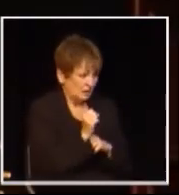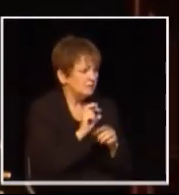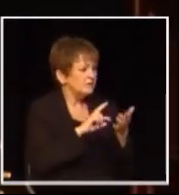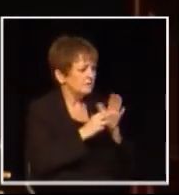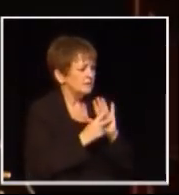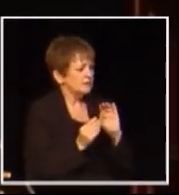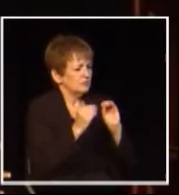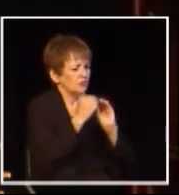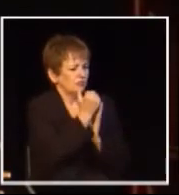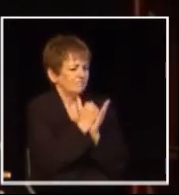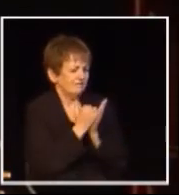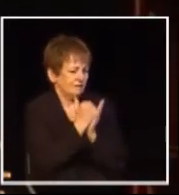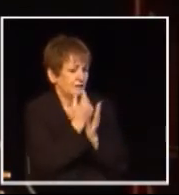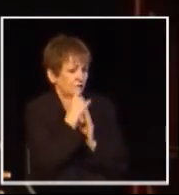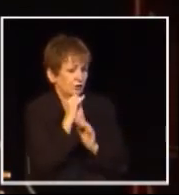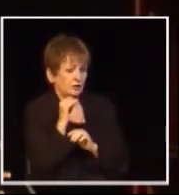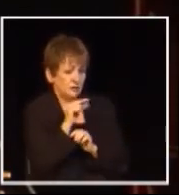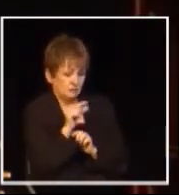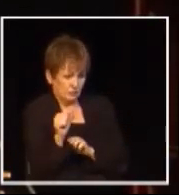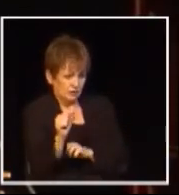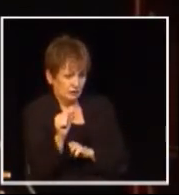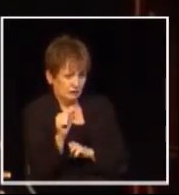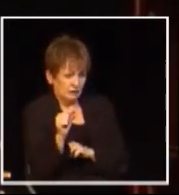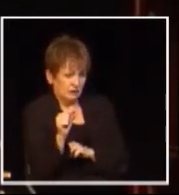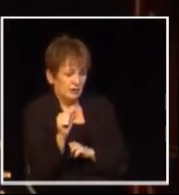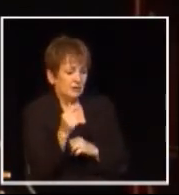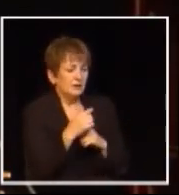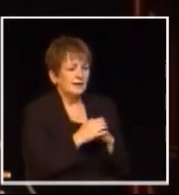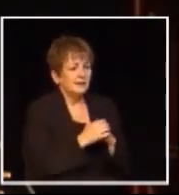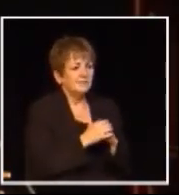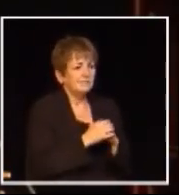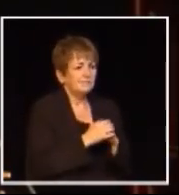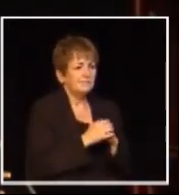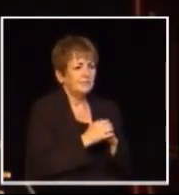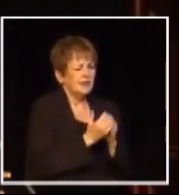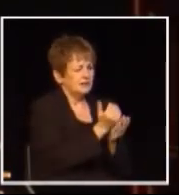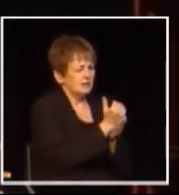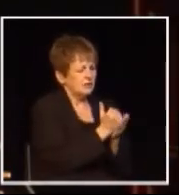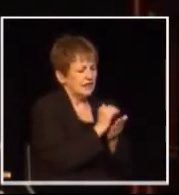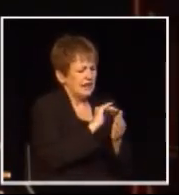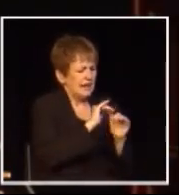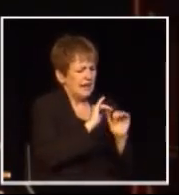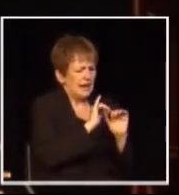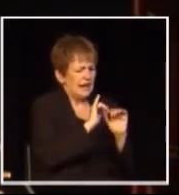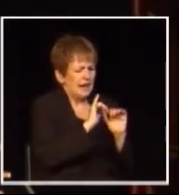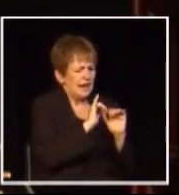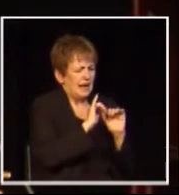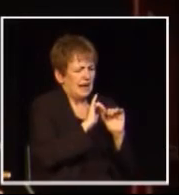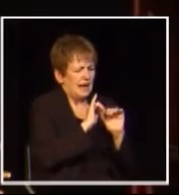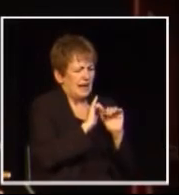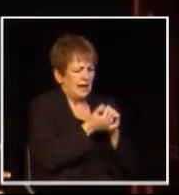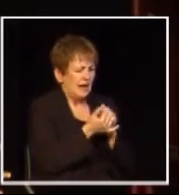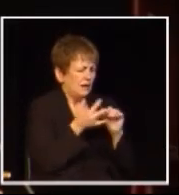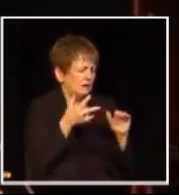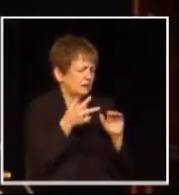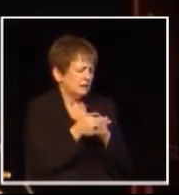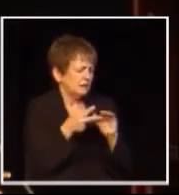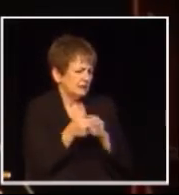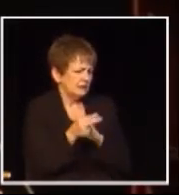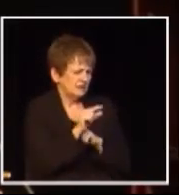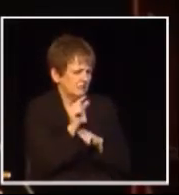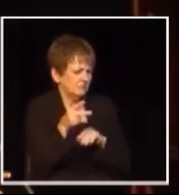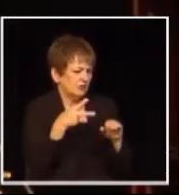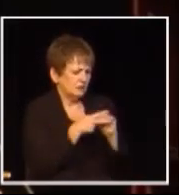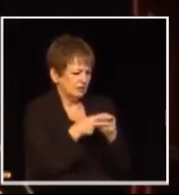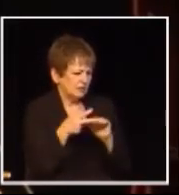jobs then we can generate more income for the government the revenue side of it the way you want to collect revenue as a